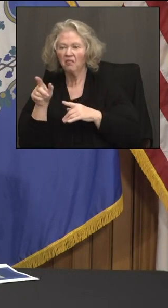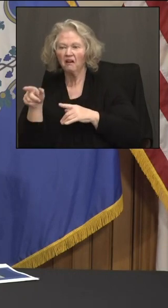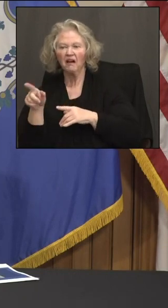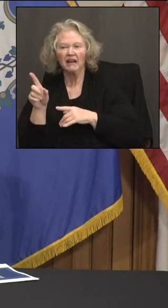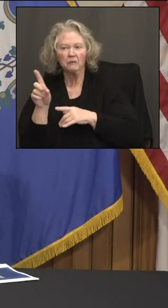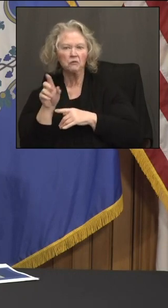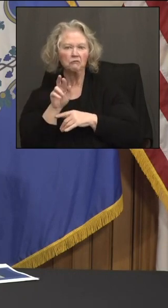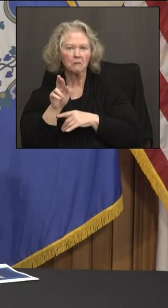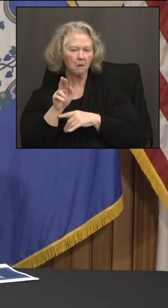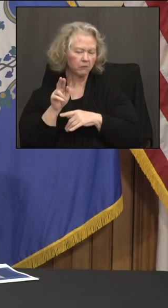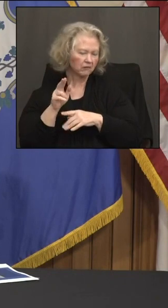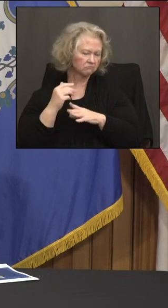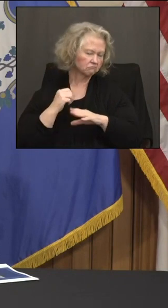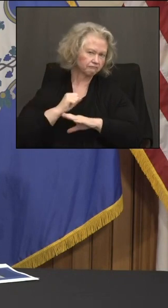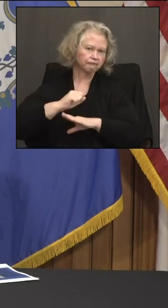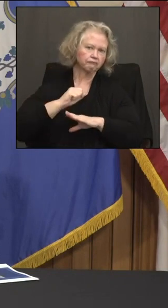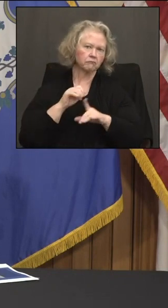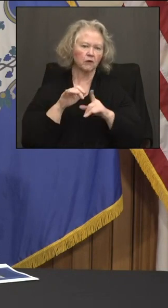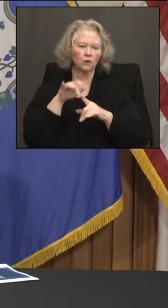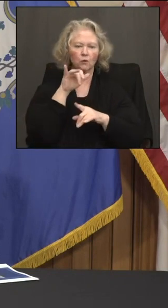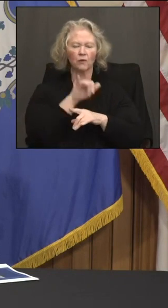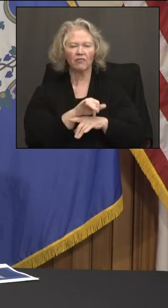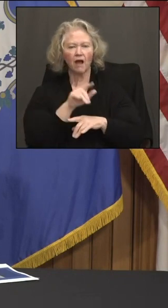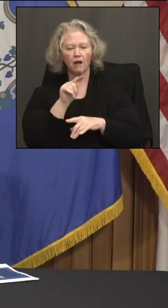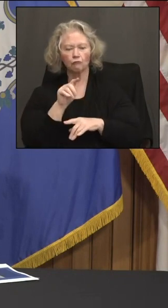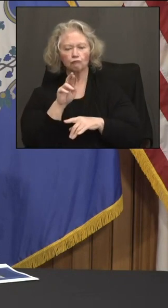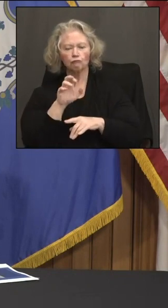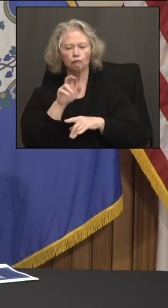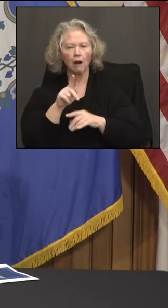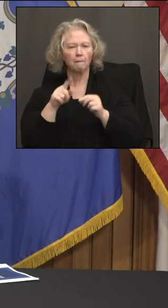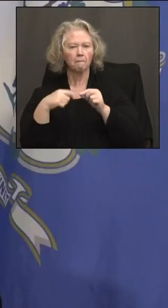seen in earlier's Finance Committee meeting?